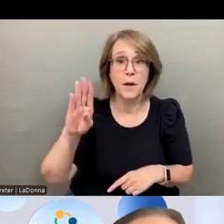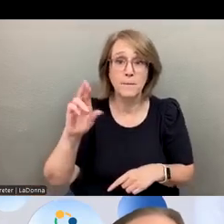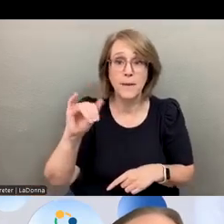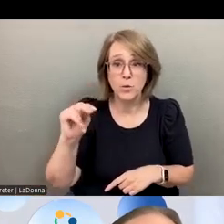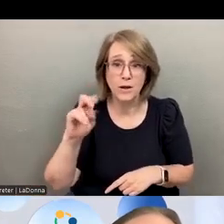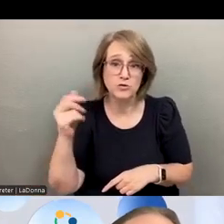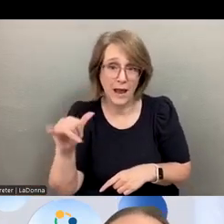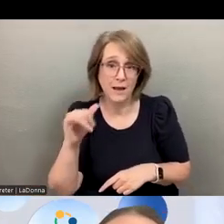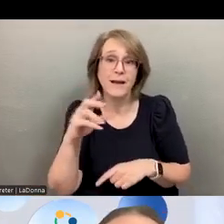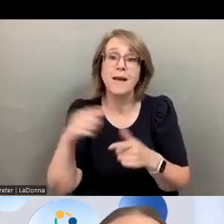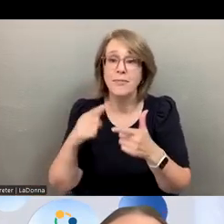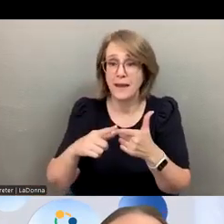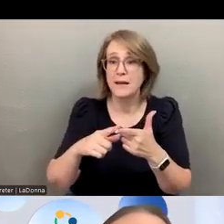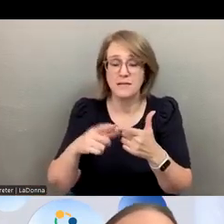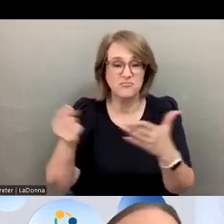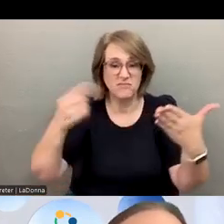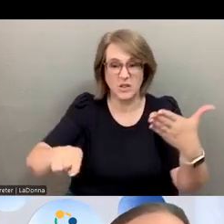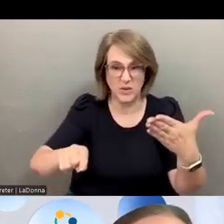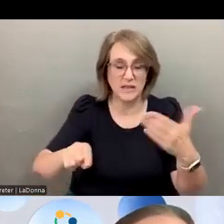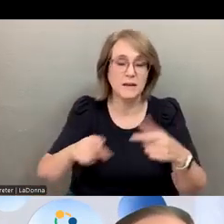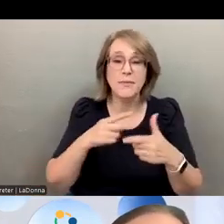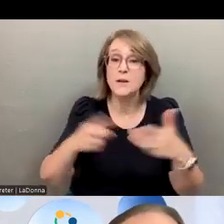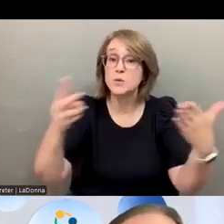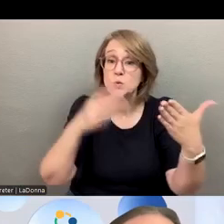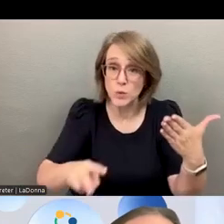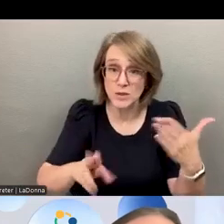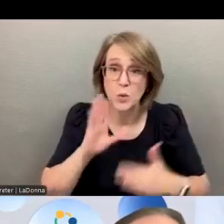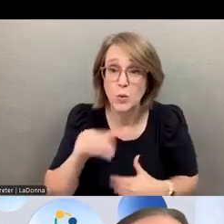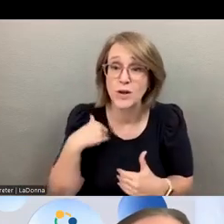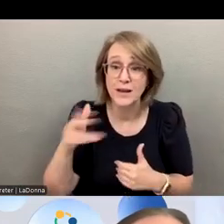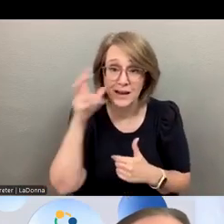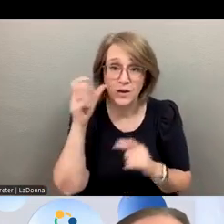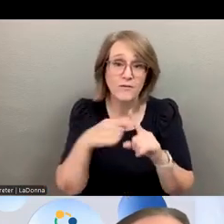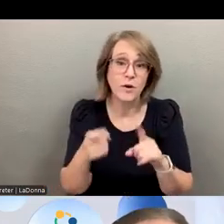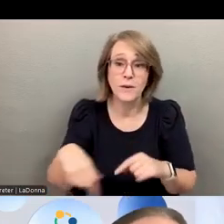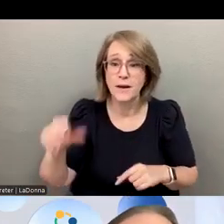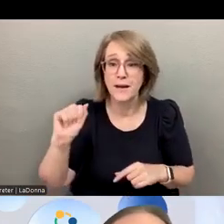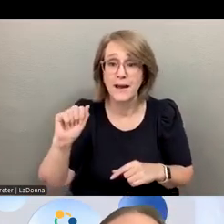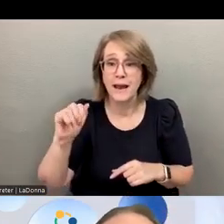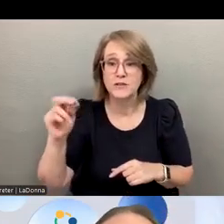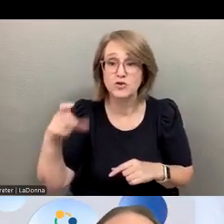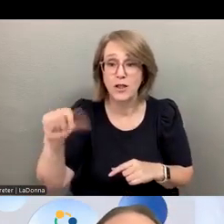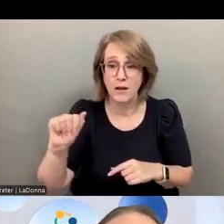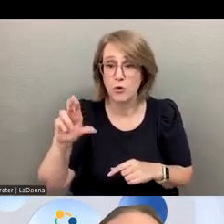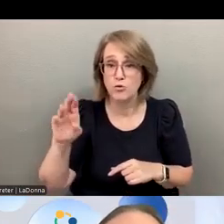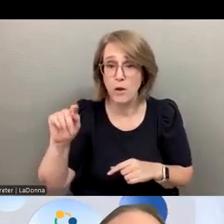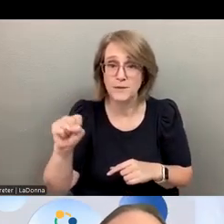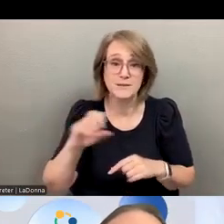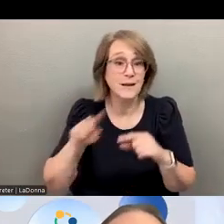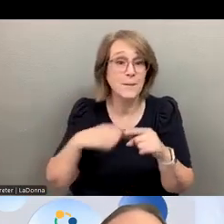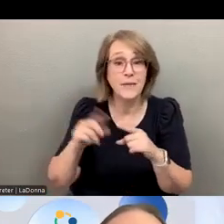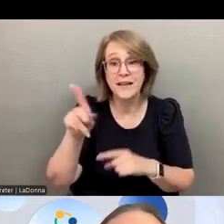Matthew Lynn coming in just a week. And a week after that, we can also hear from Angela Roberts, who's going to be speaking about the